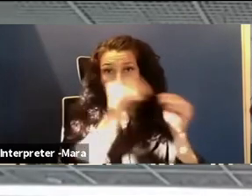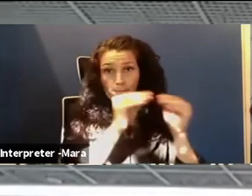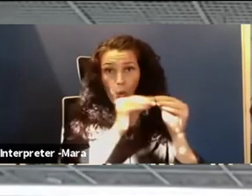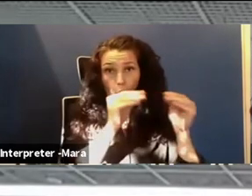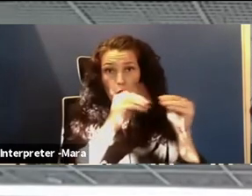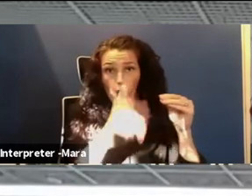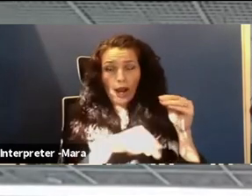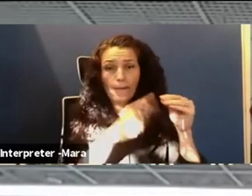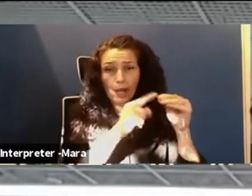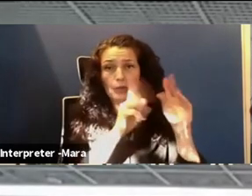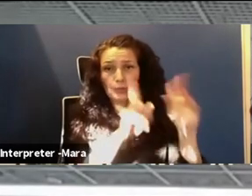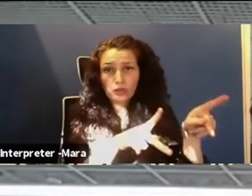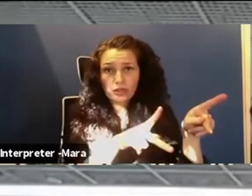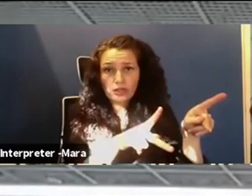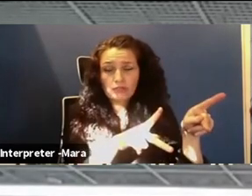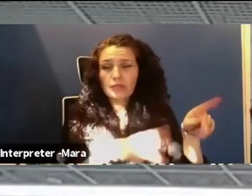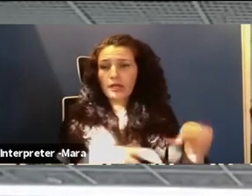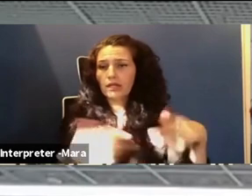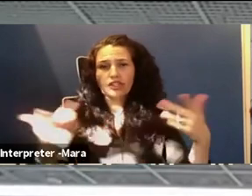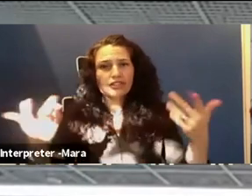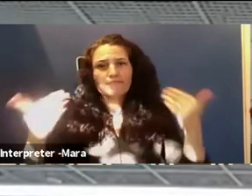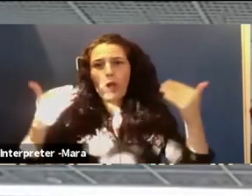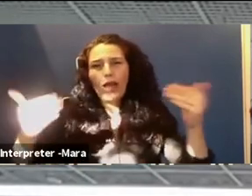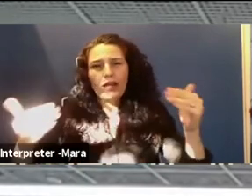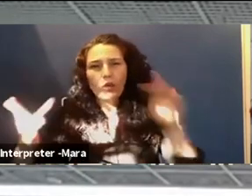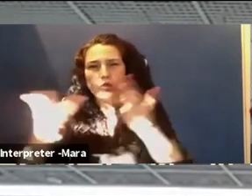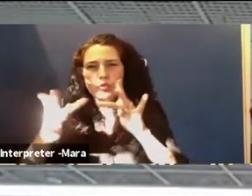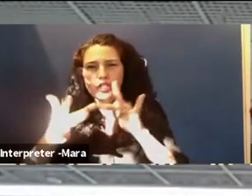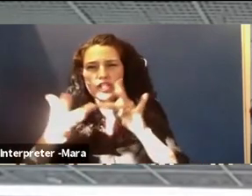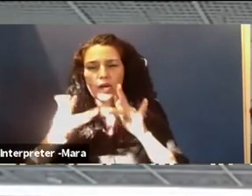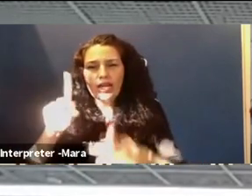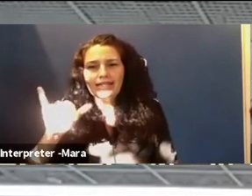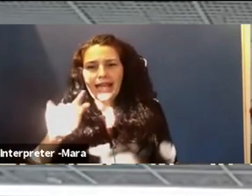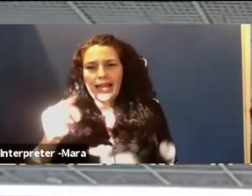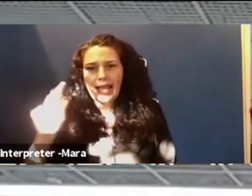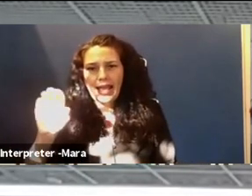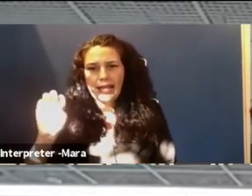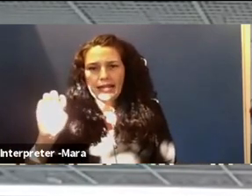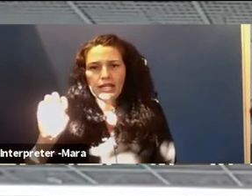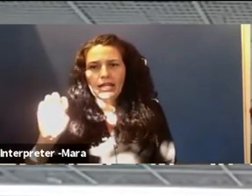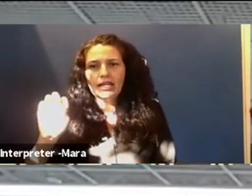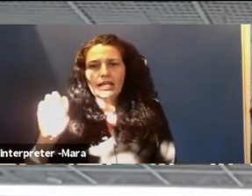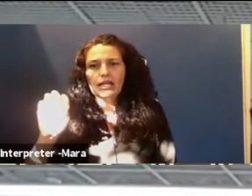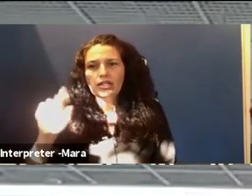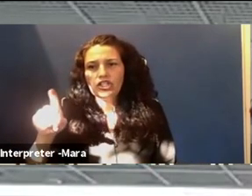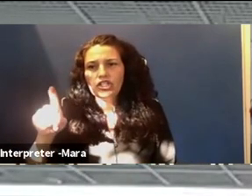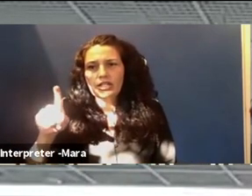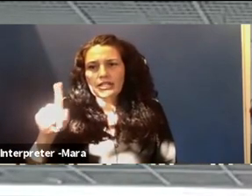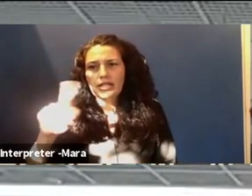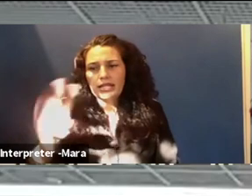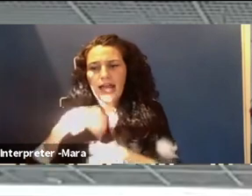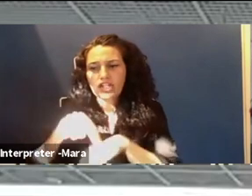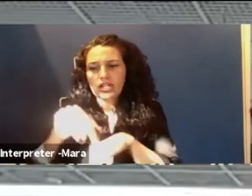someone who's doing something great, just reach out to them. Diane Genisek, she's a commandant to the National Cryptologic School at the